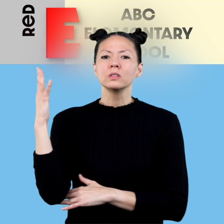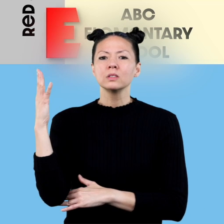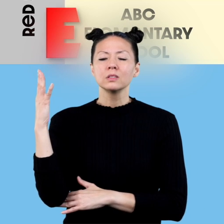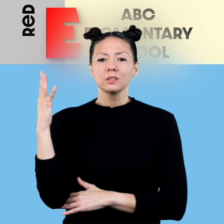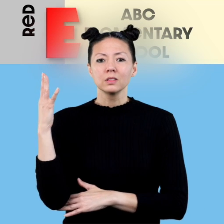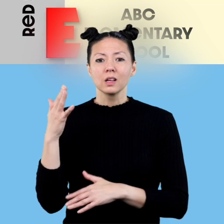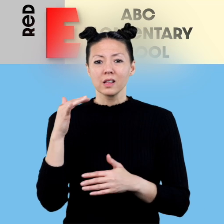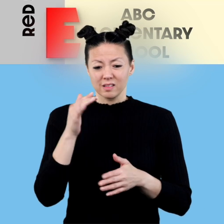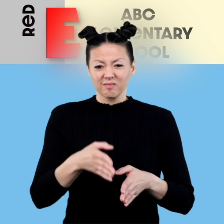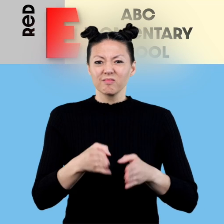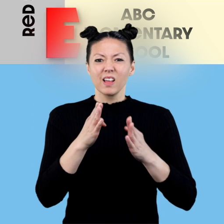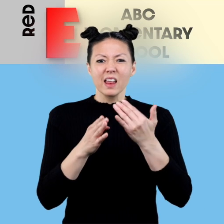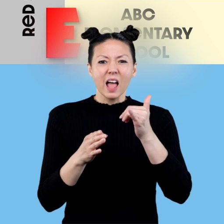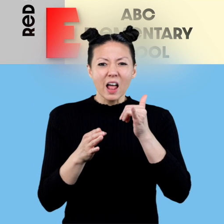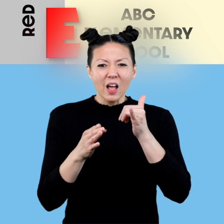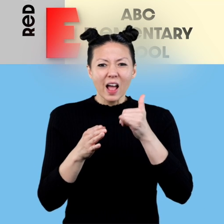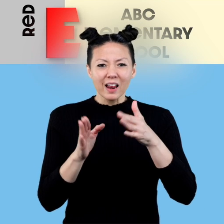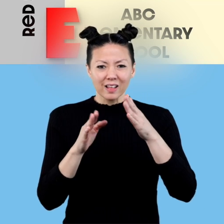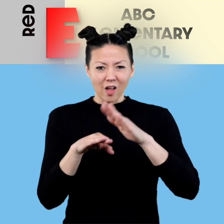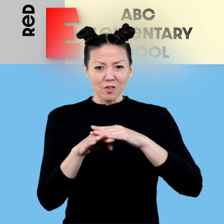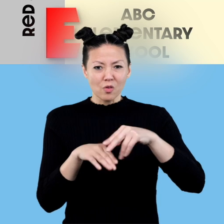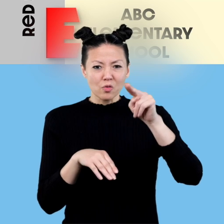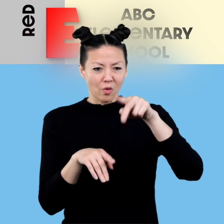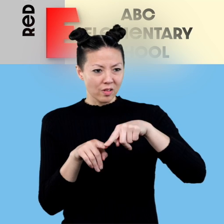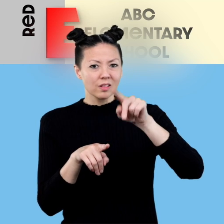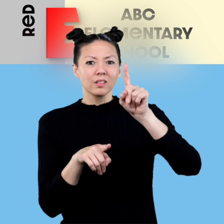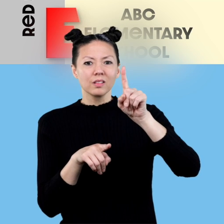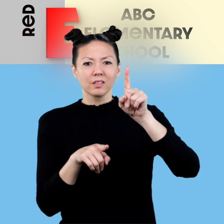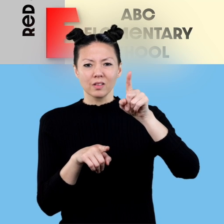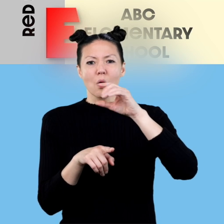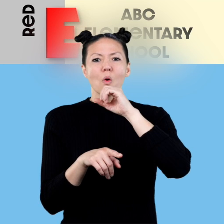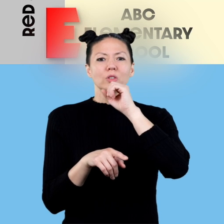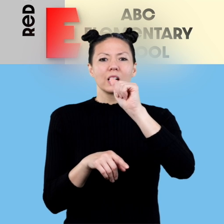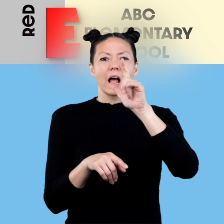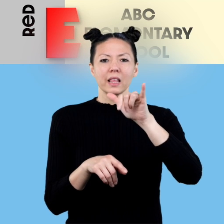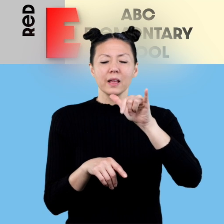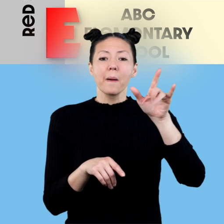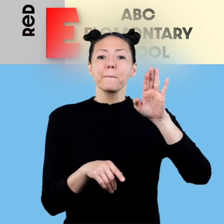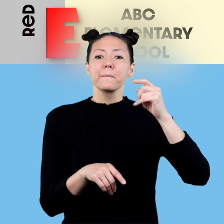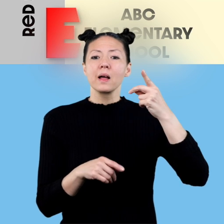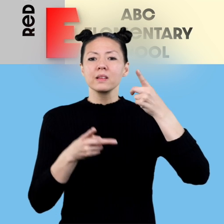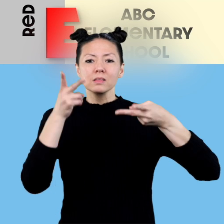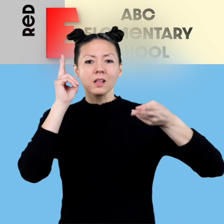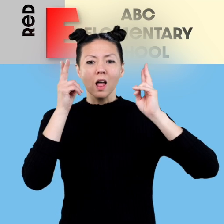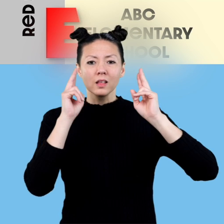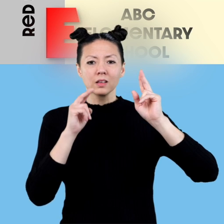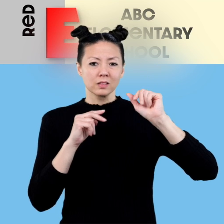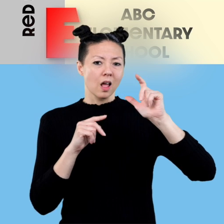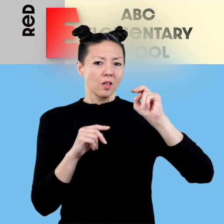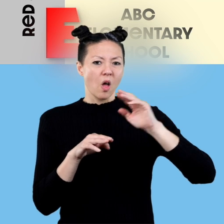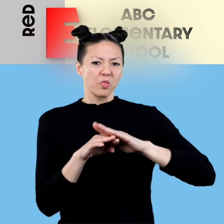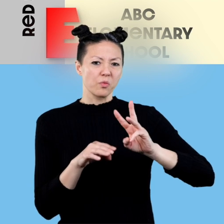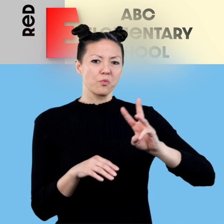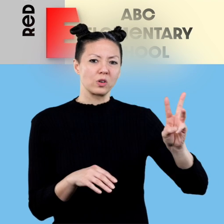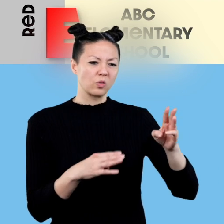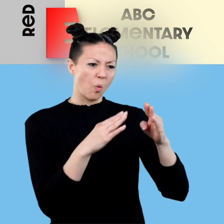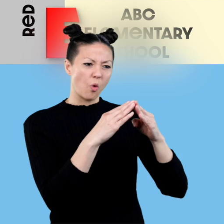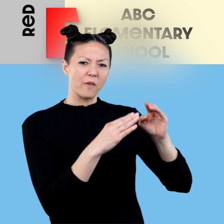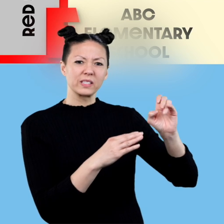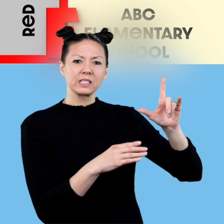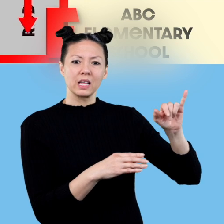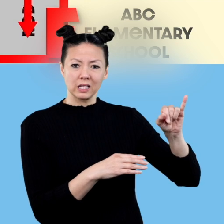Yellow Alley is north of Orange Alley. Beth's Salon is west of the Corner Deli.